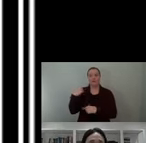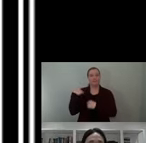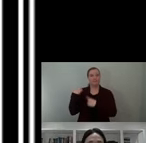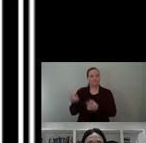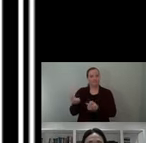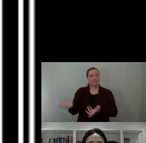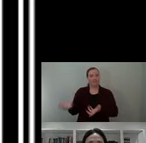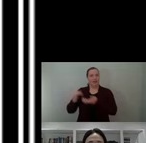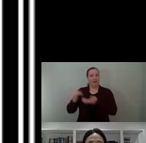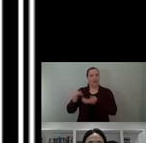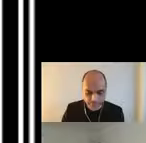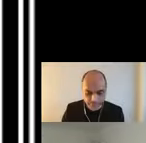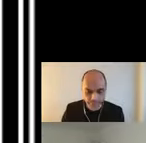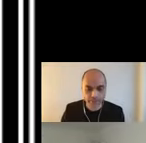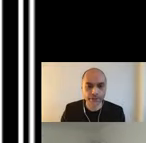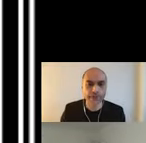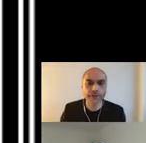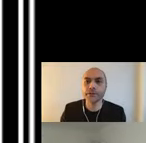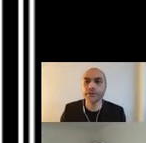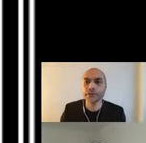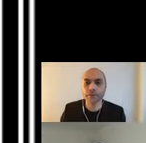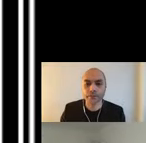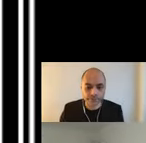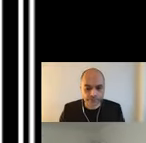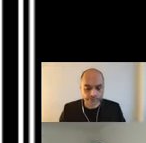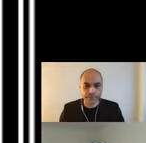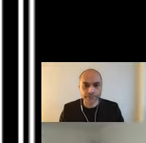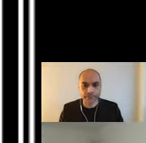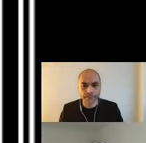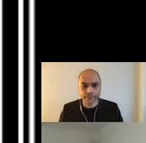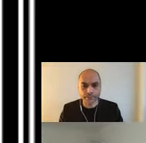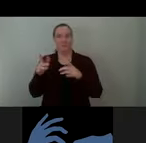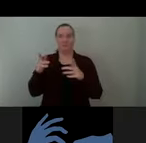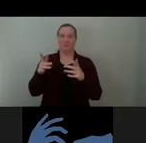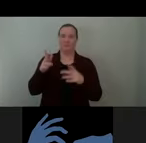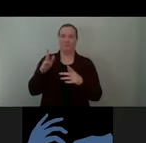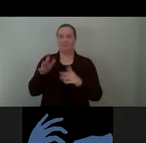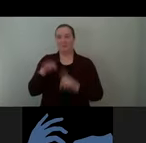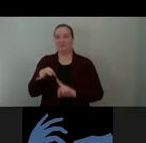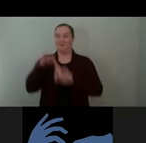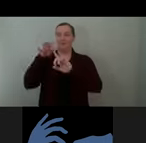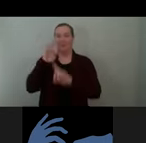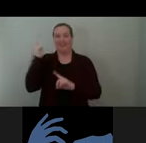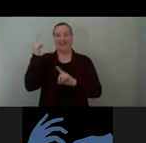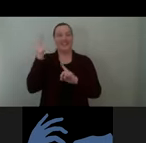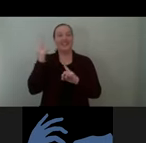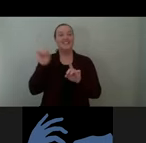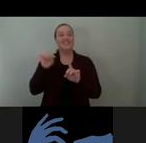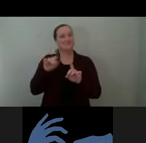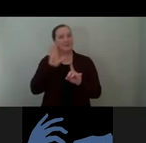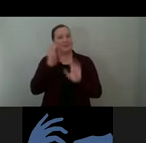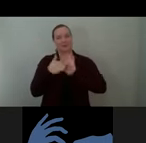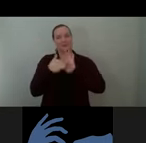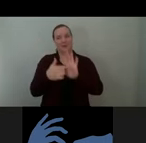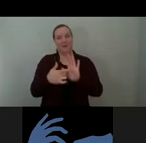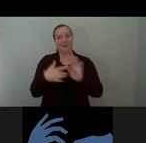bold and formerly adventurous and provocative work, and that remains true of their proposal Boomtown that they will share with us now. Thanks very